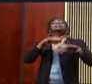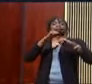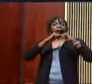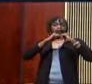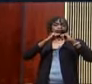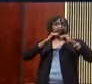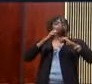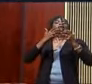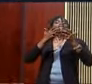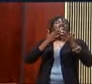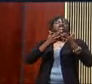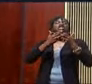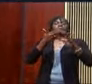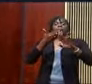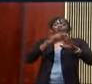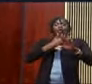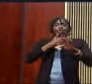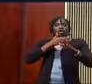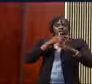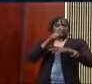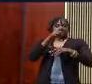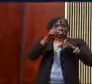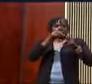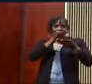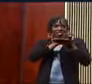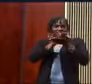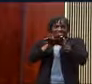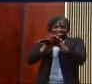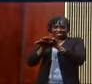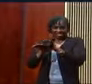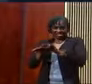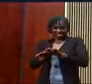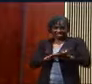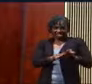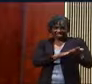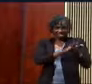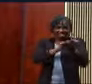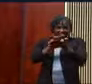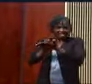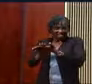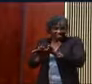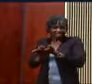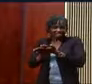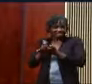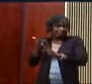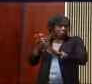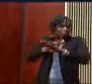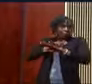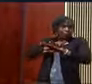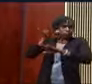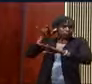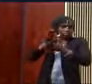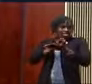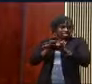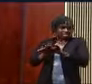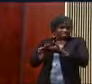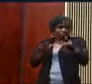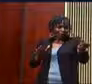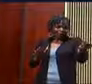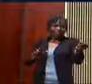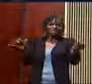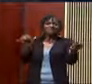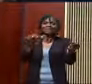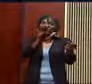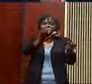be taken down by trash. I got to stop that, stop right there. Because if you're not careful, some of you have been trying to